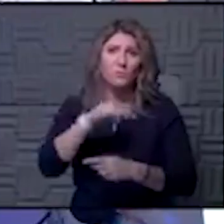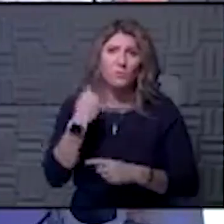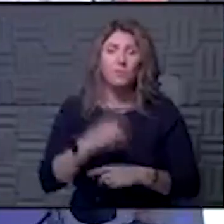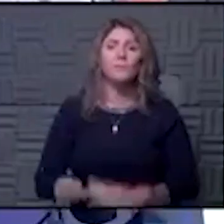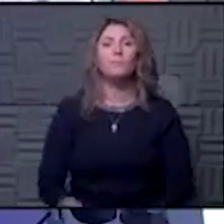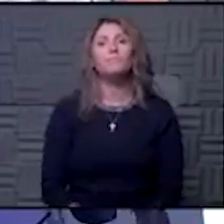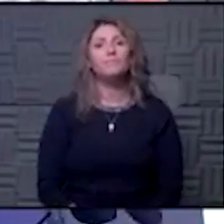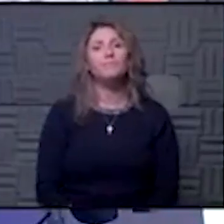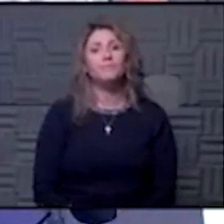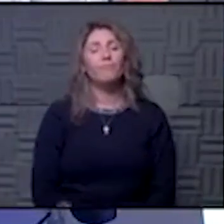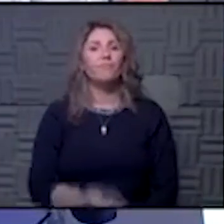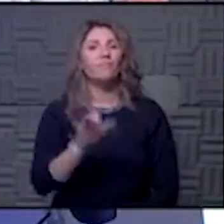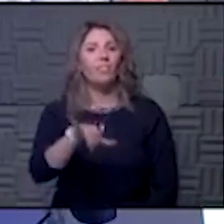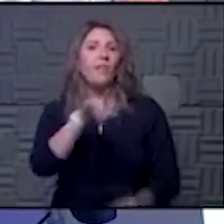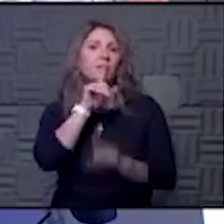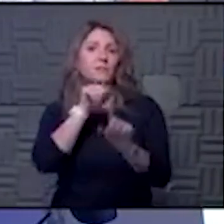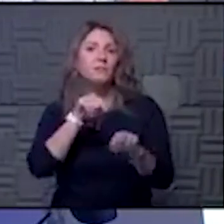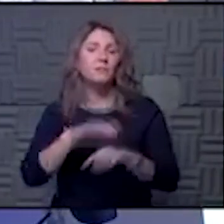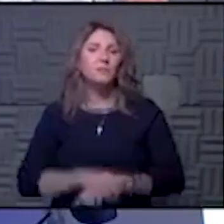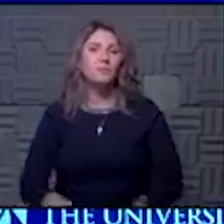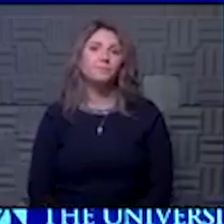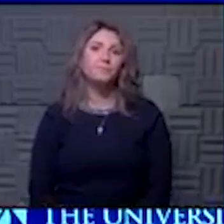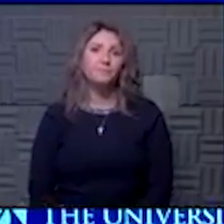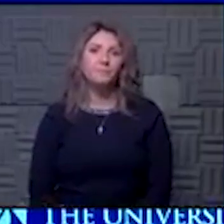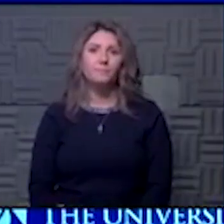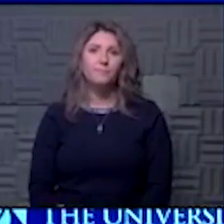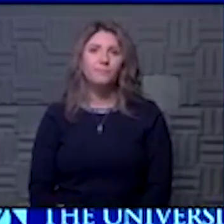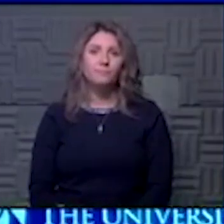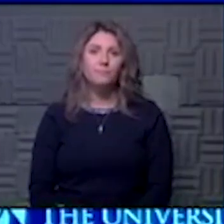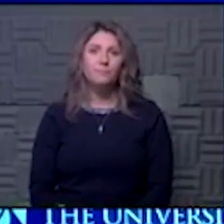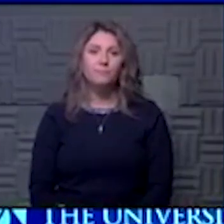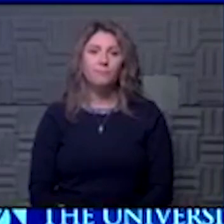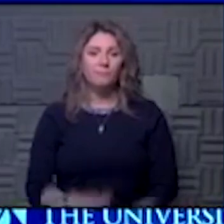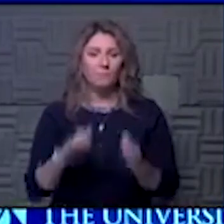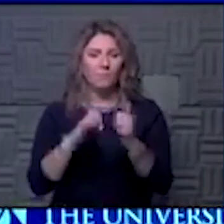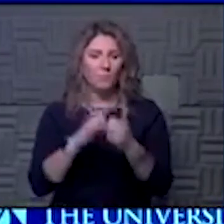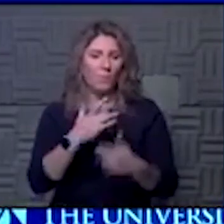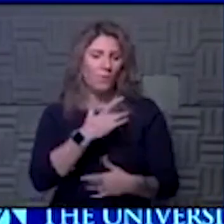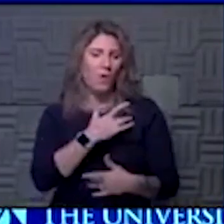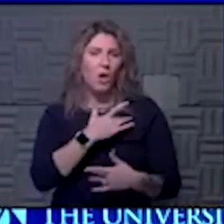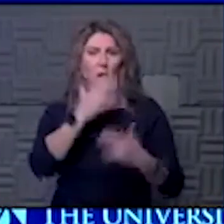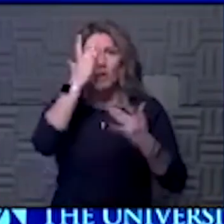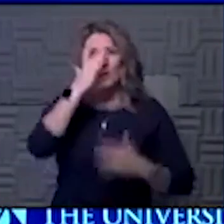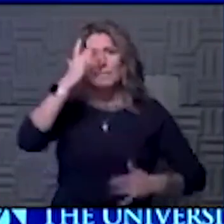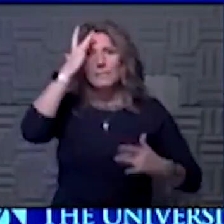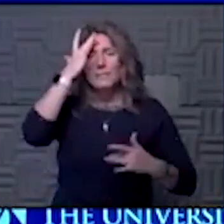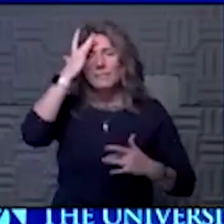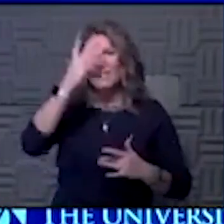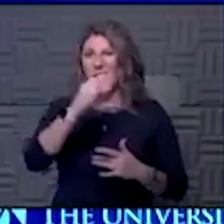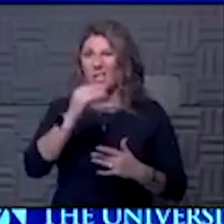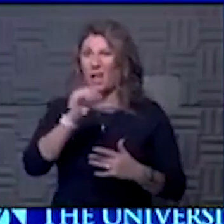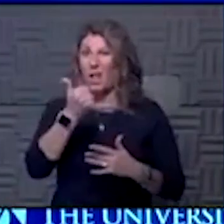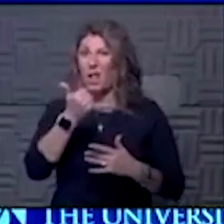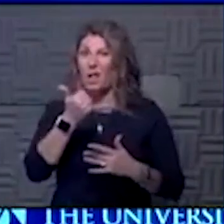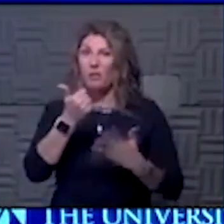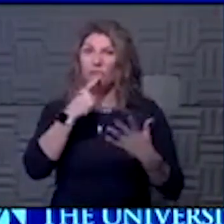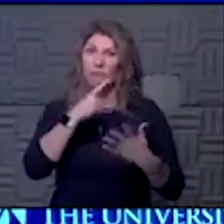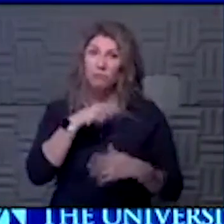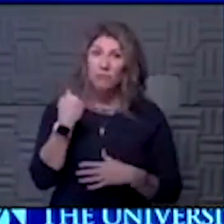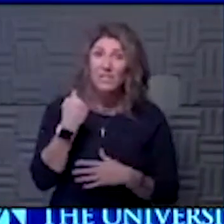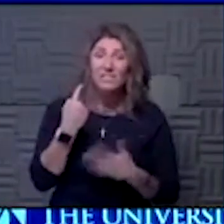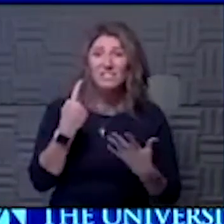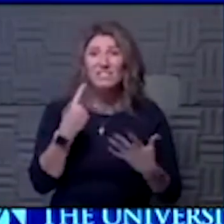I think that's the answer. I think with heart disease and other things, you're going to have to think real carefully about the travel though.